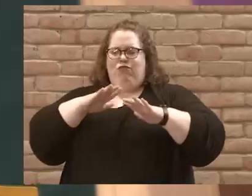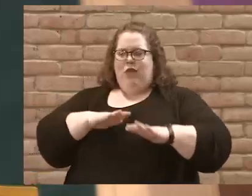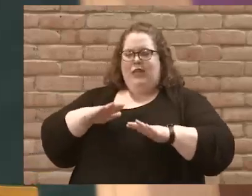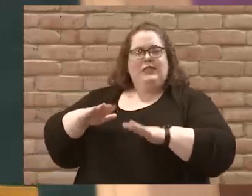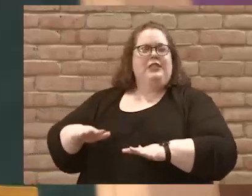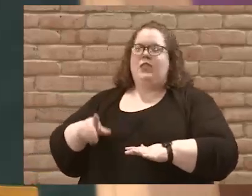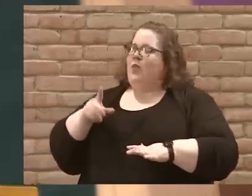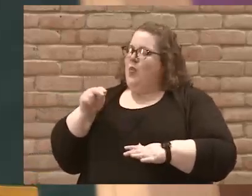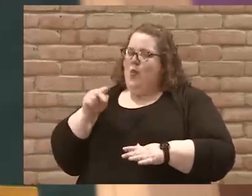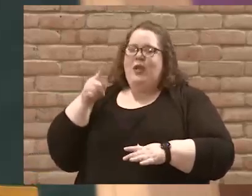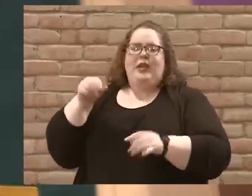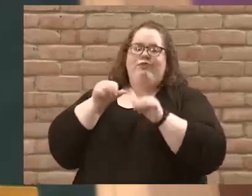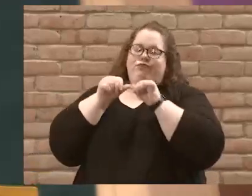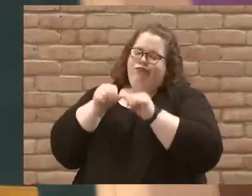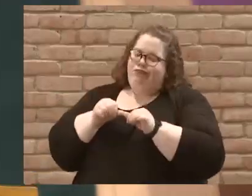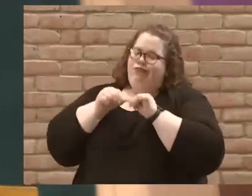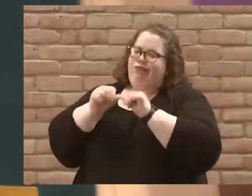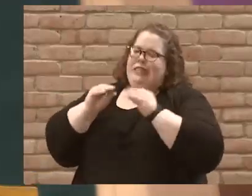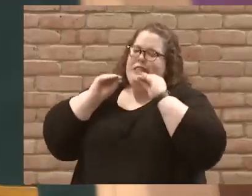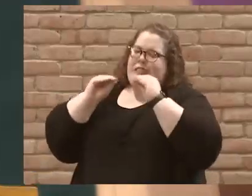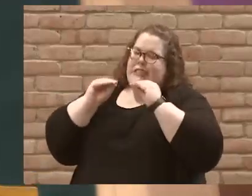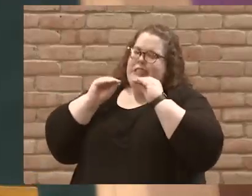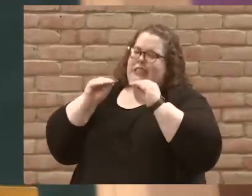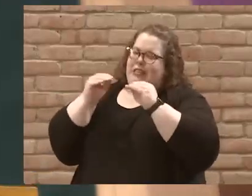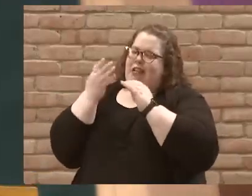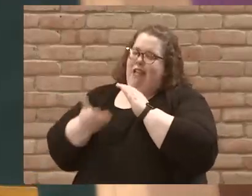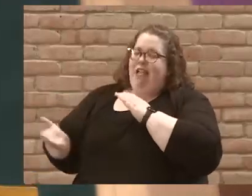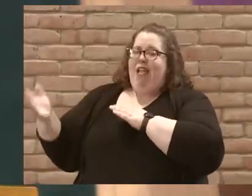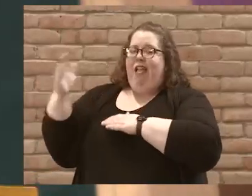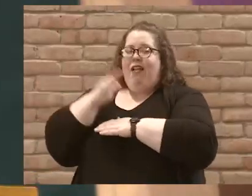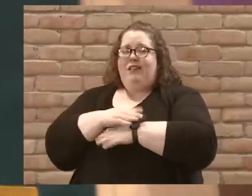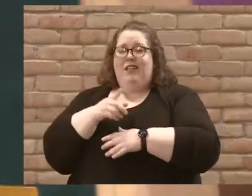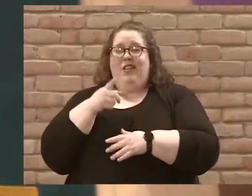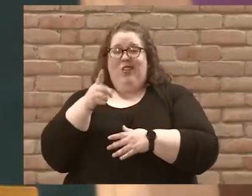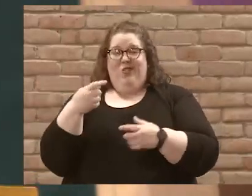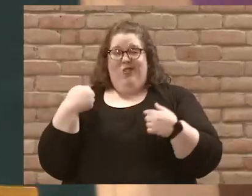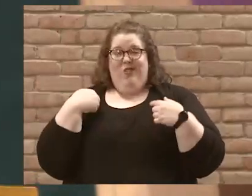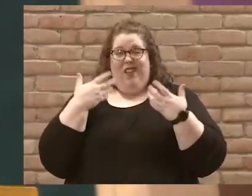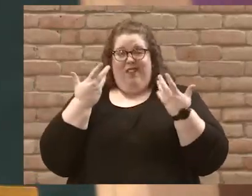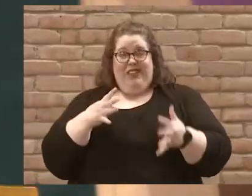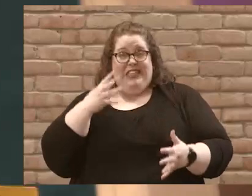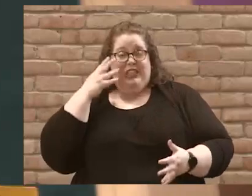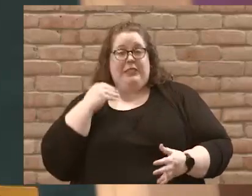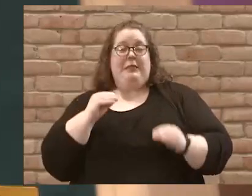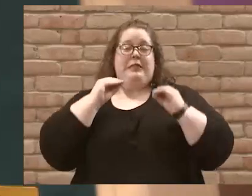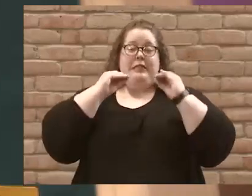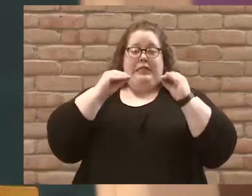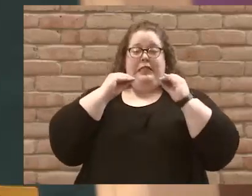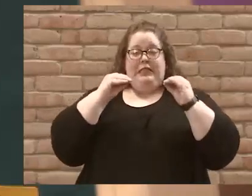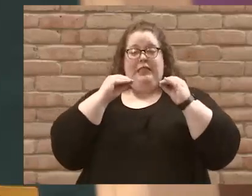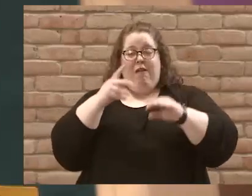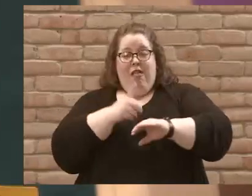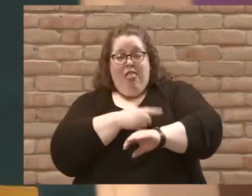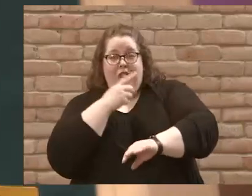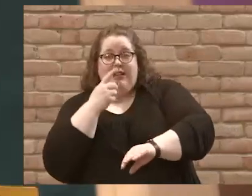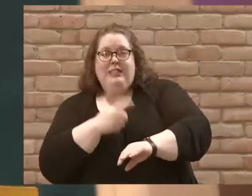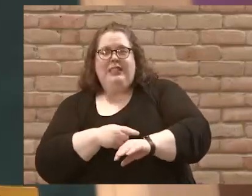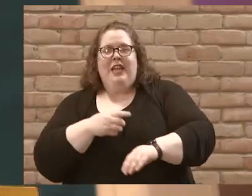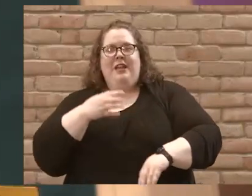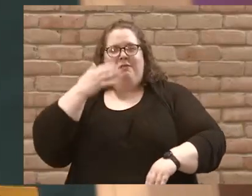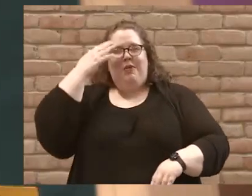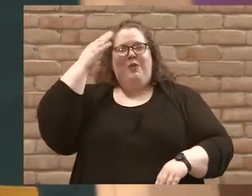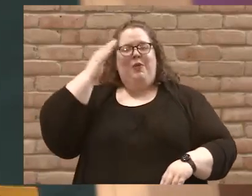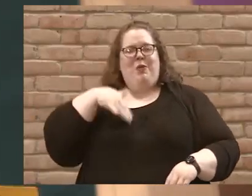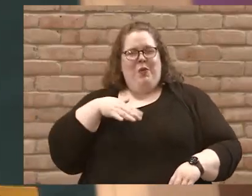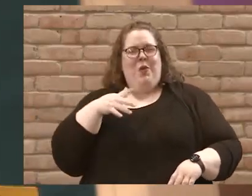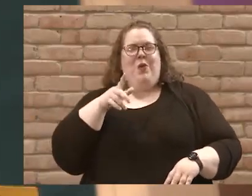all day long. And if you've ever taught in front of a large group of people for an extended amount of time, you know that